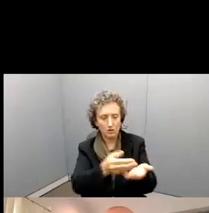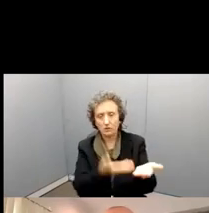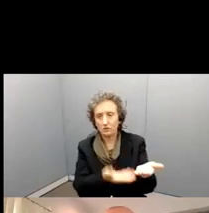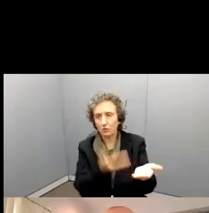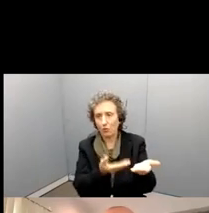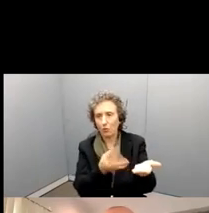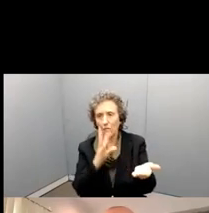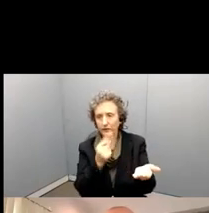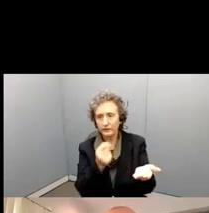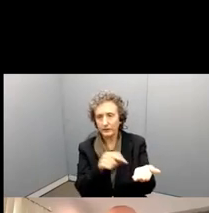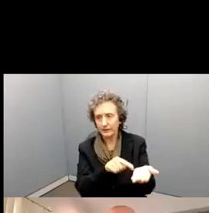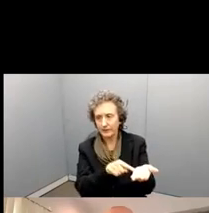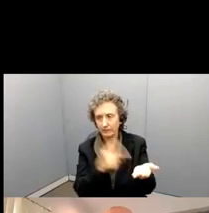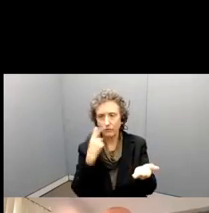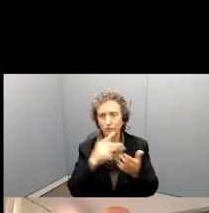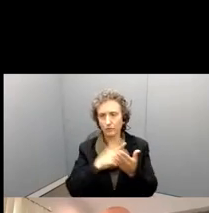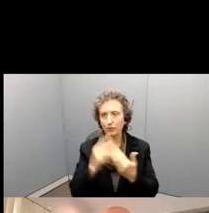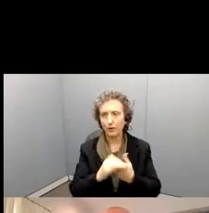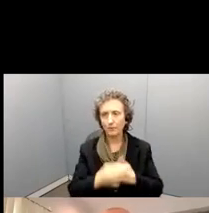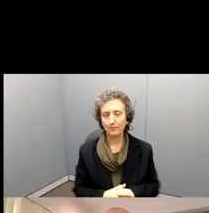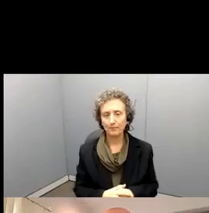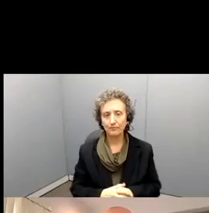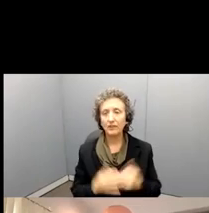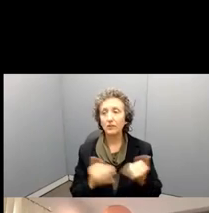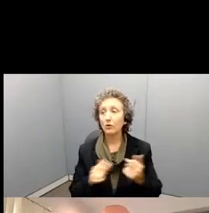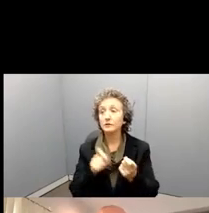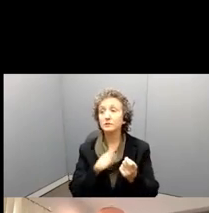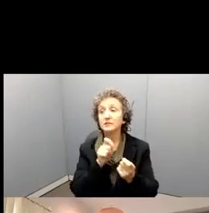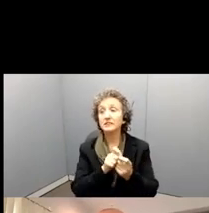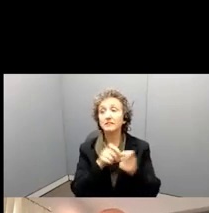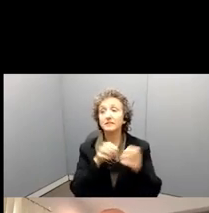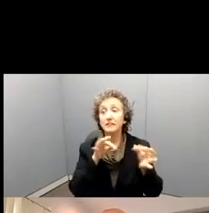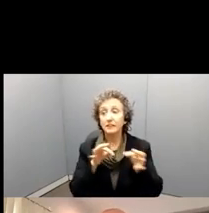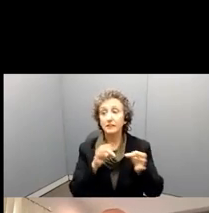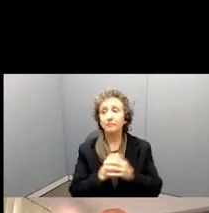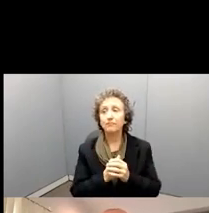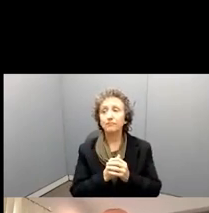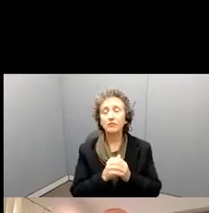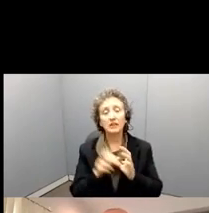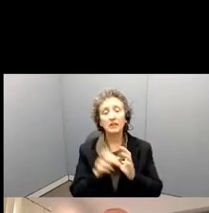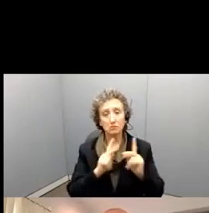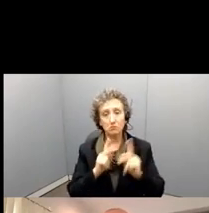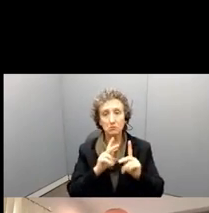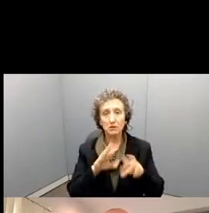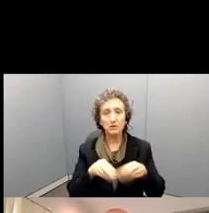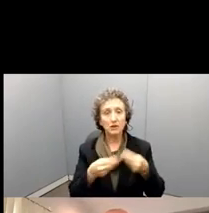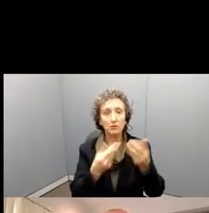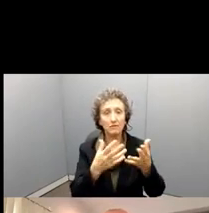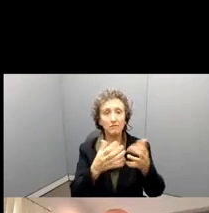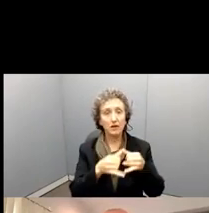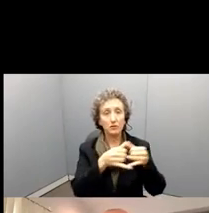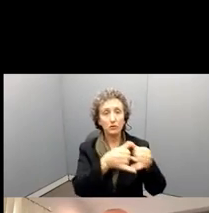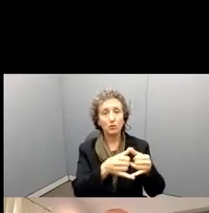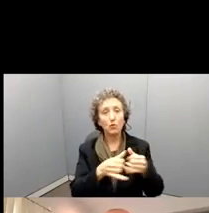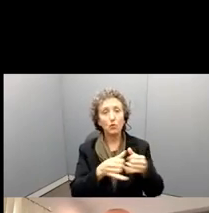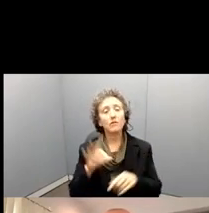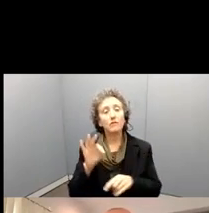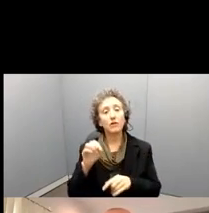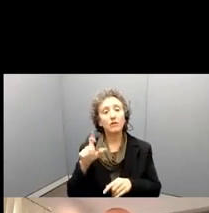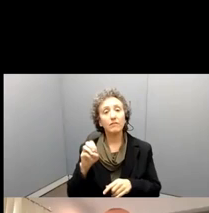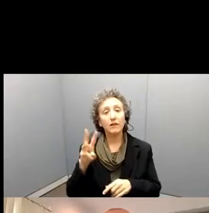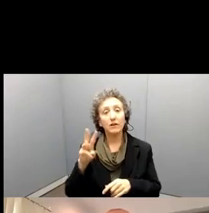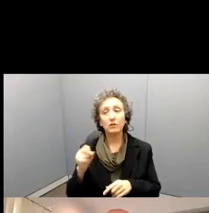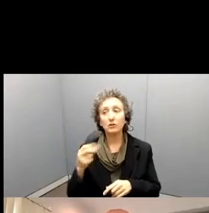program. So specifically, uh, people who are awarded, uh, this fellowship, there's now a $25,000